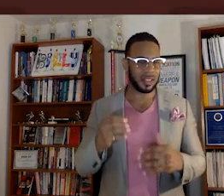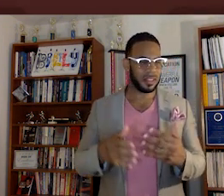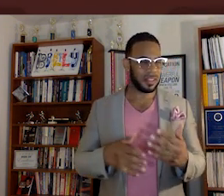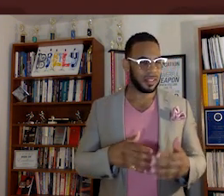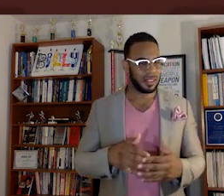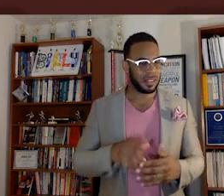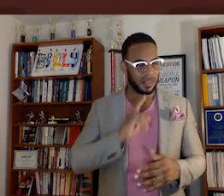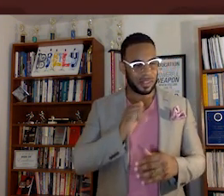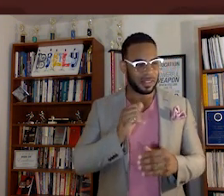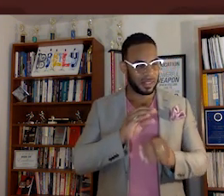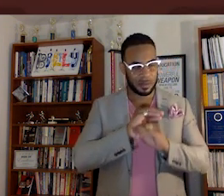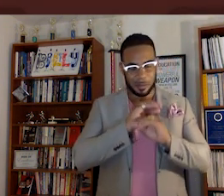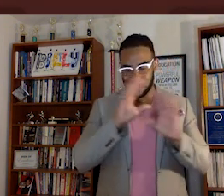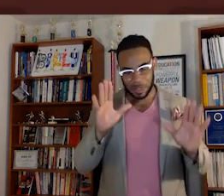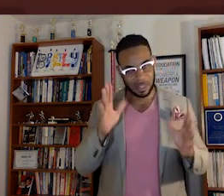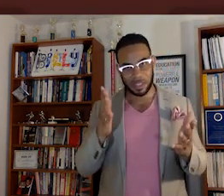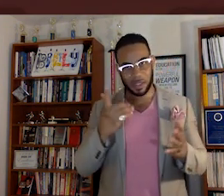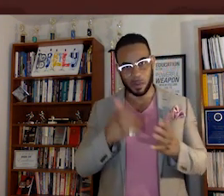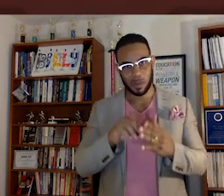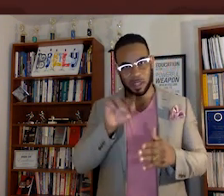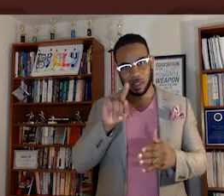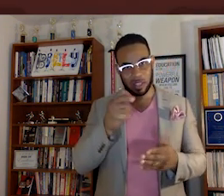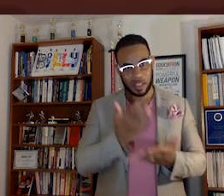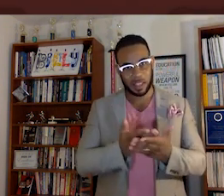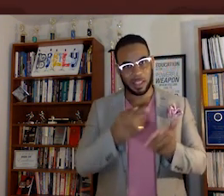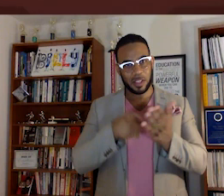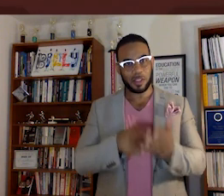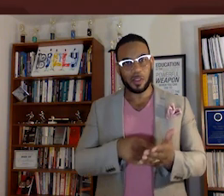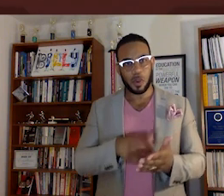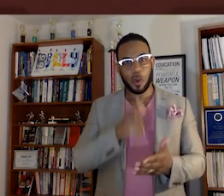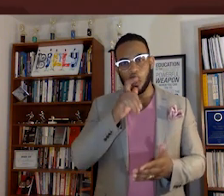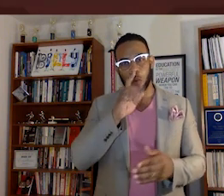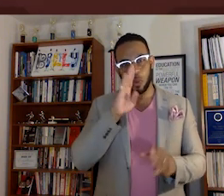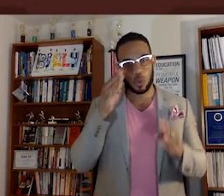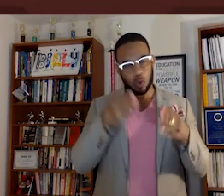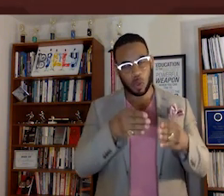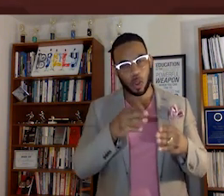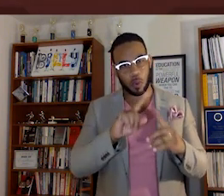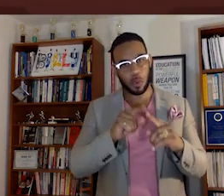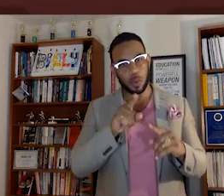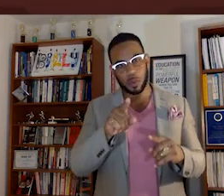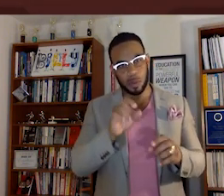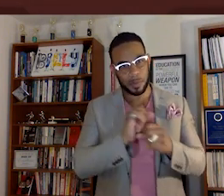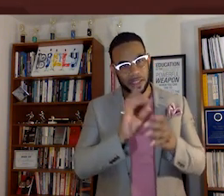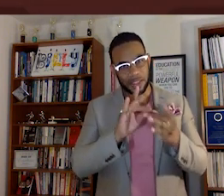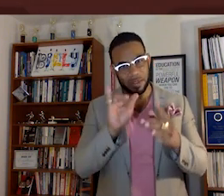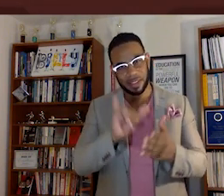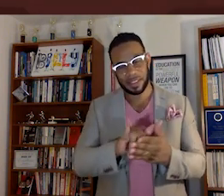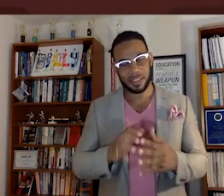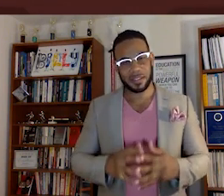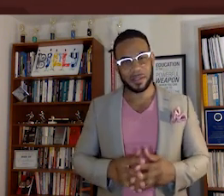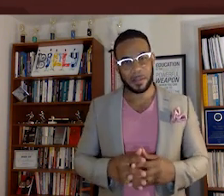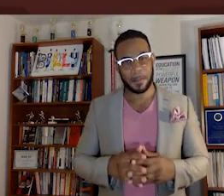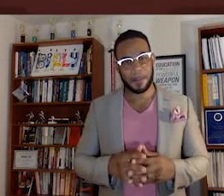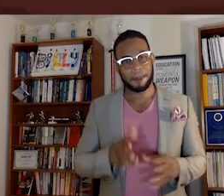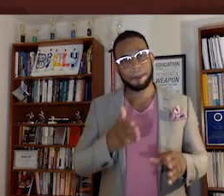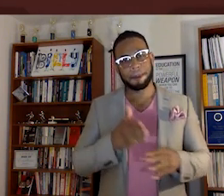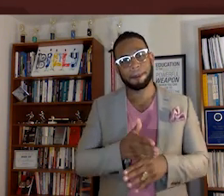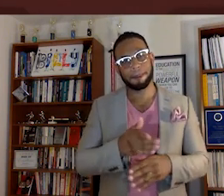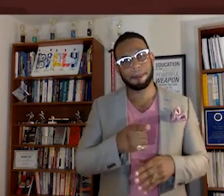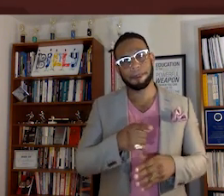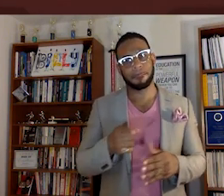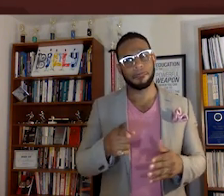pretty just blatant with the data. It just shows who you're targeting when you when you make statements like that after